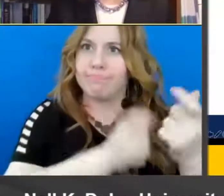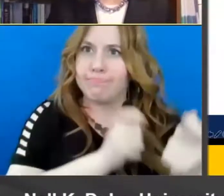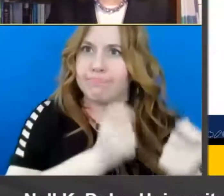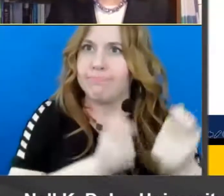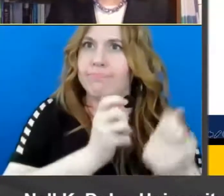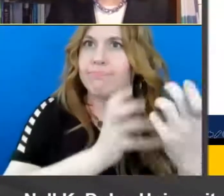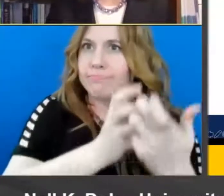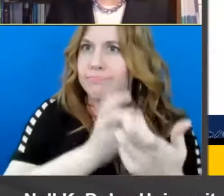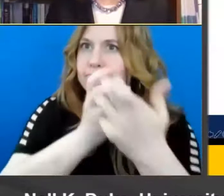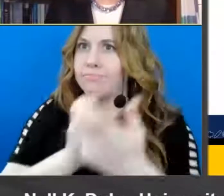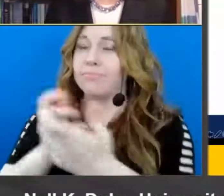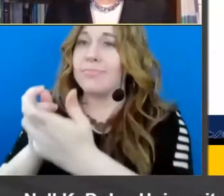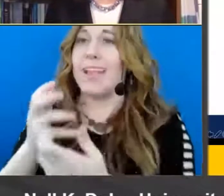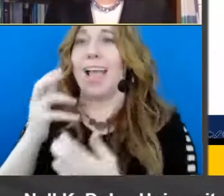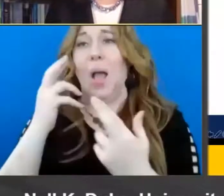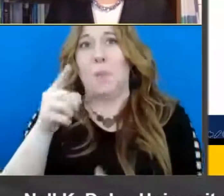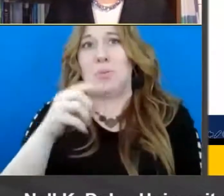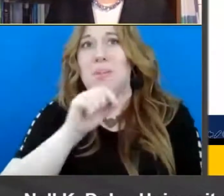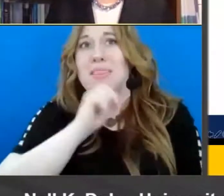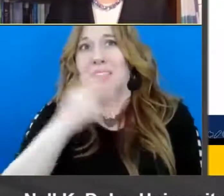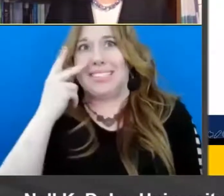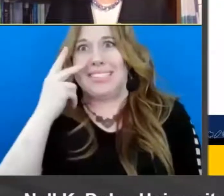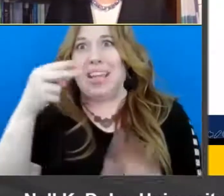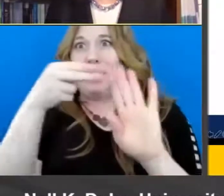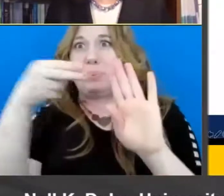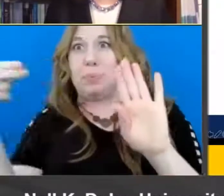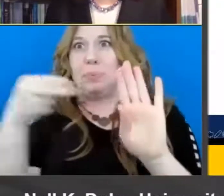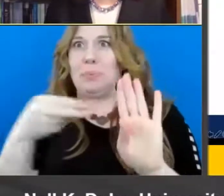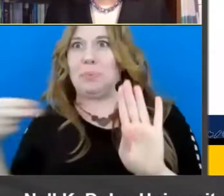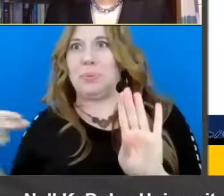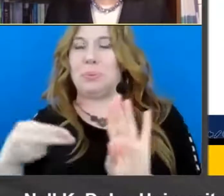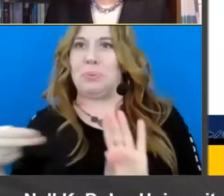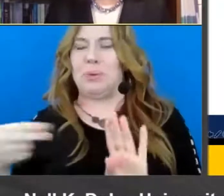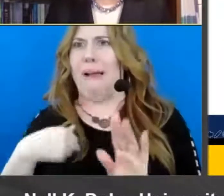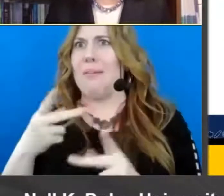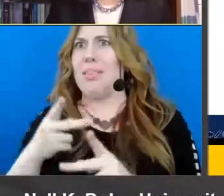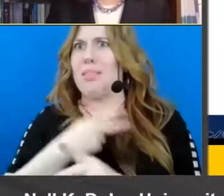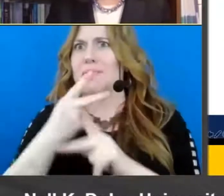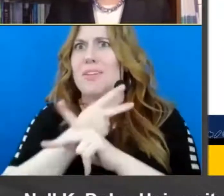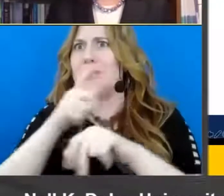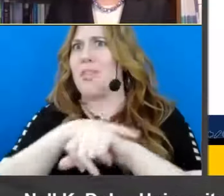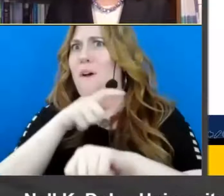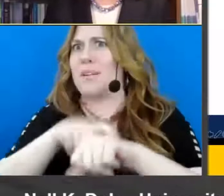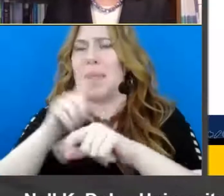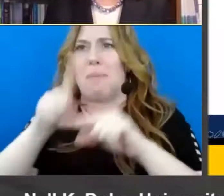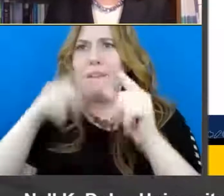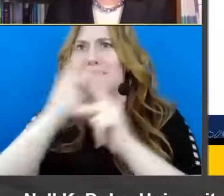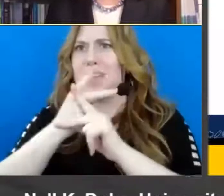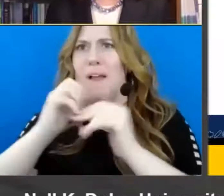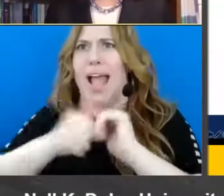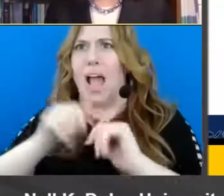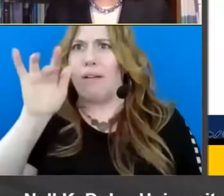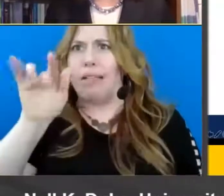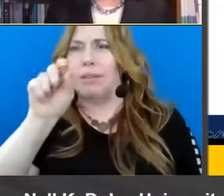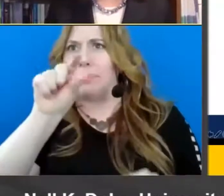hope that you really love those ribbons coming up because it took me so long to figure out how to do that and i know it doesn't look really professional but i thought it